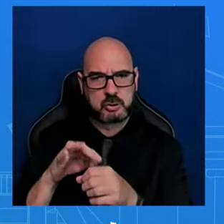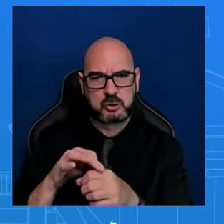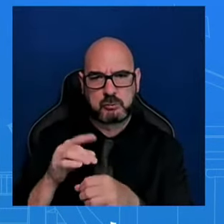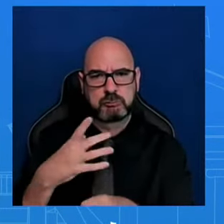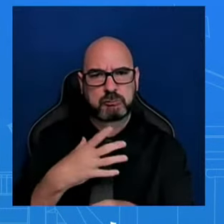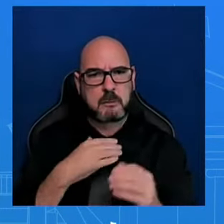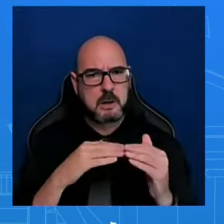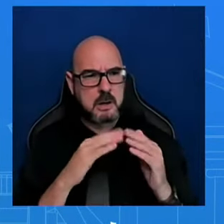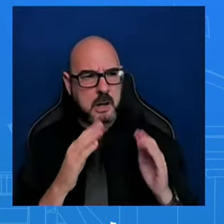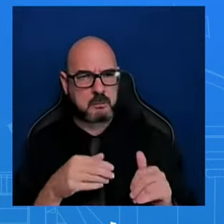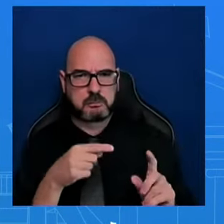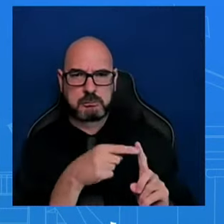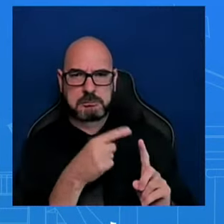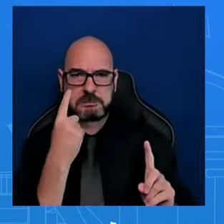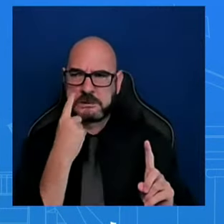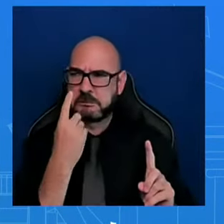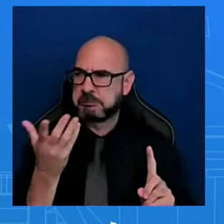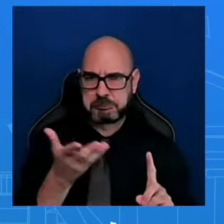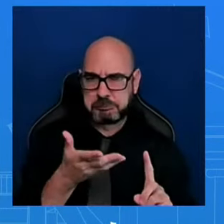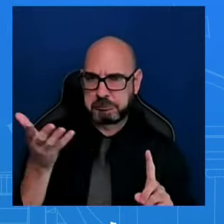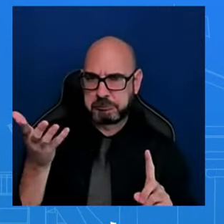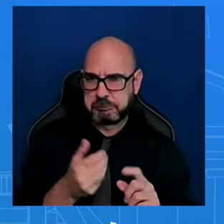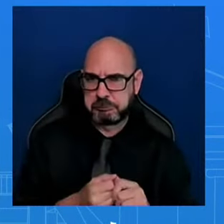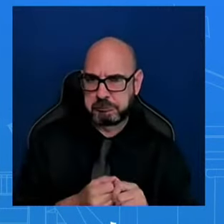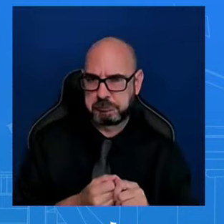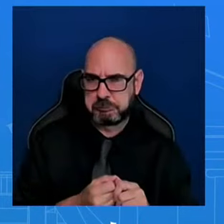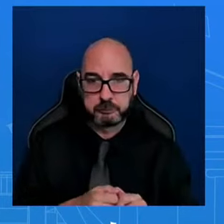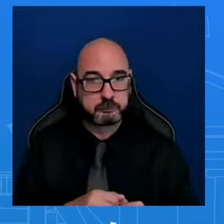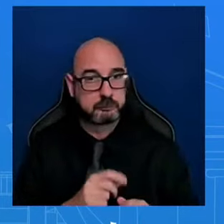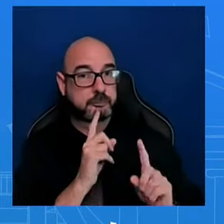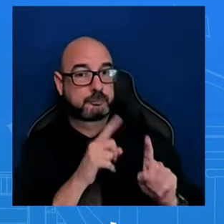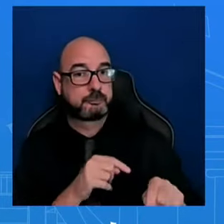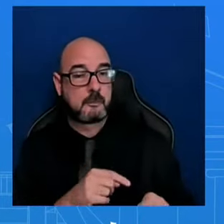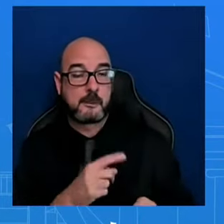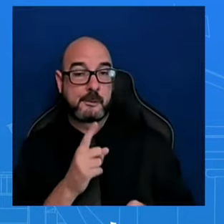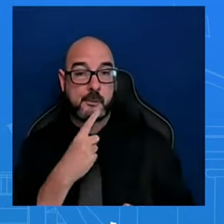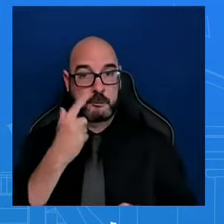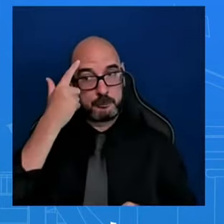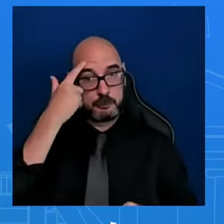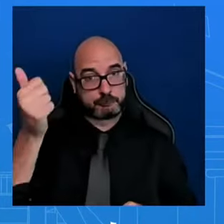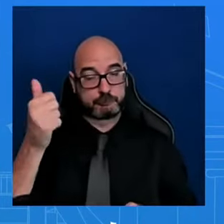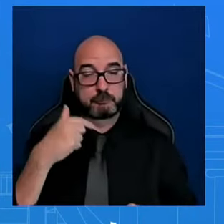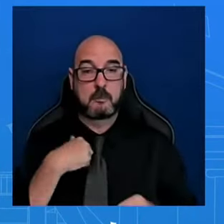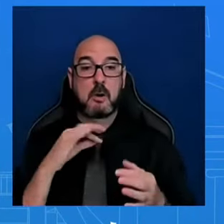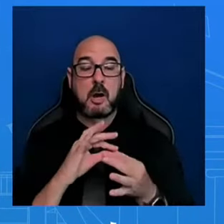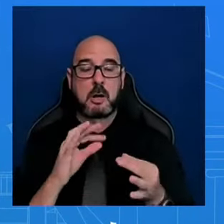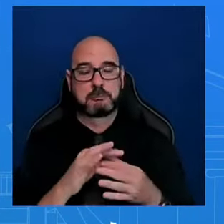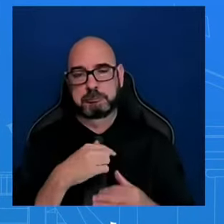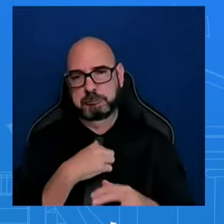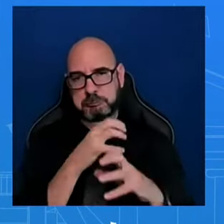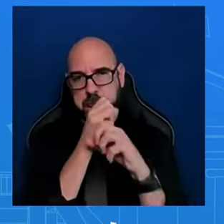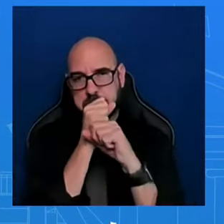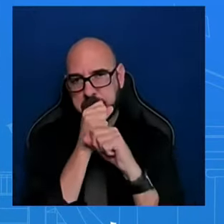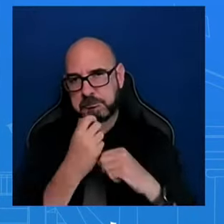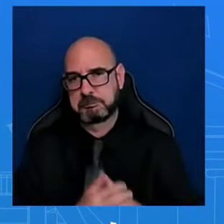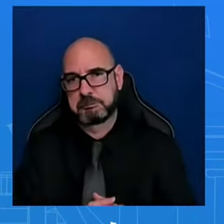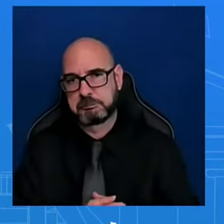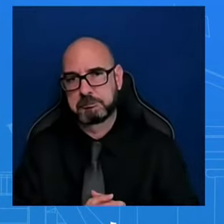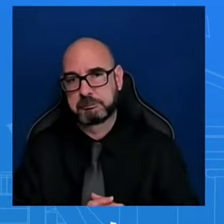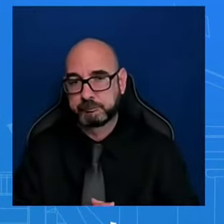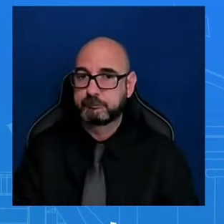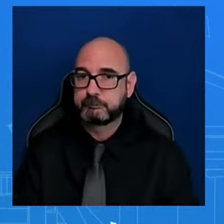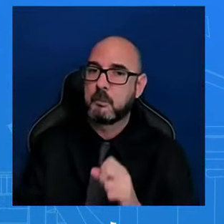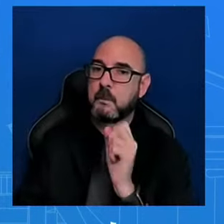from here. I have a question about electric vehicles. Ford said today it's delaying production on an